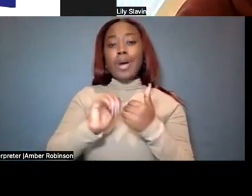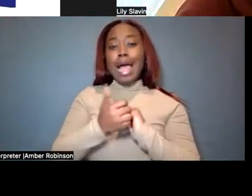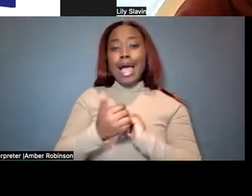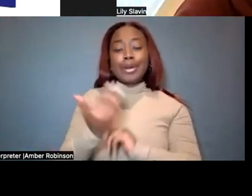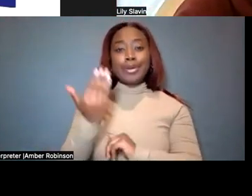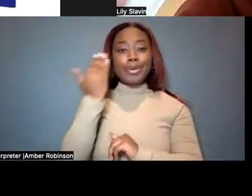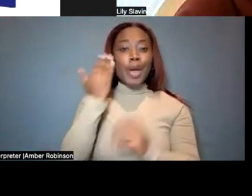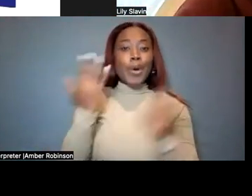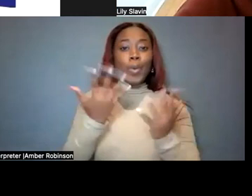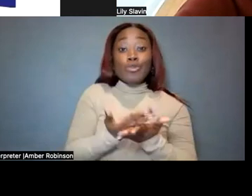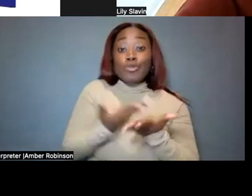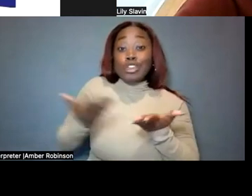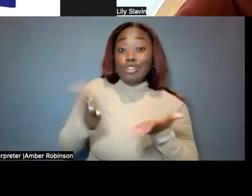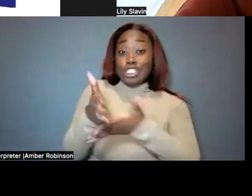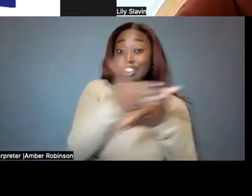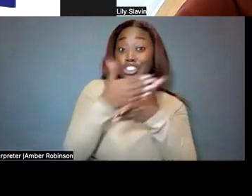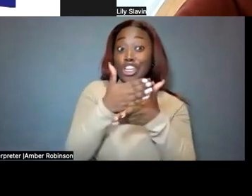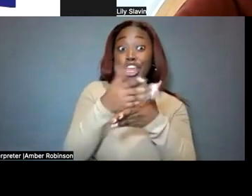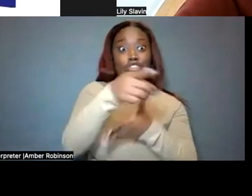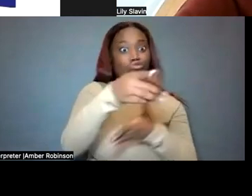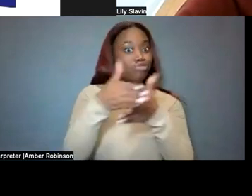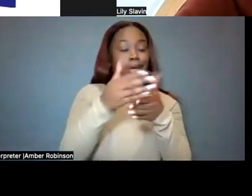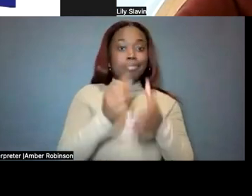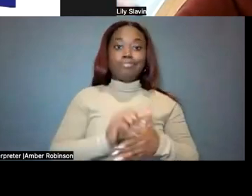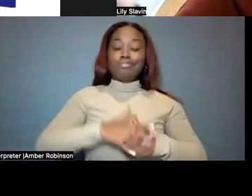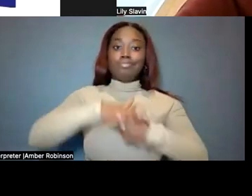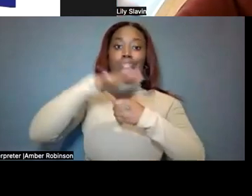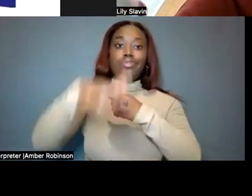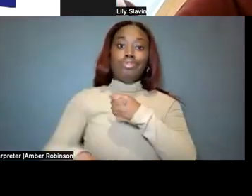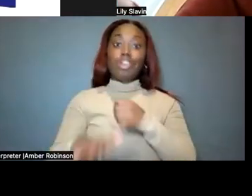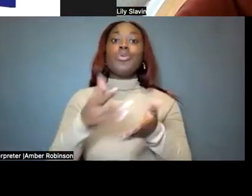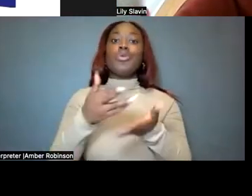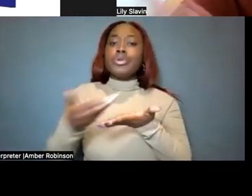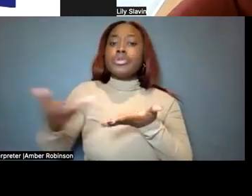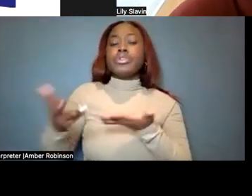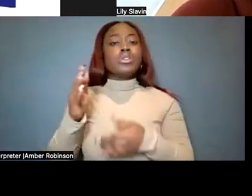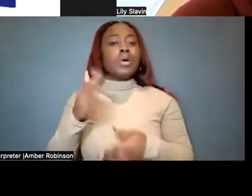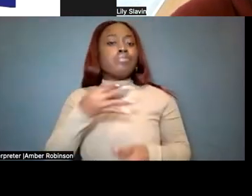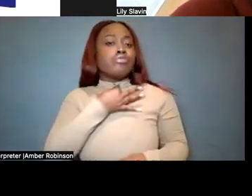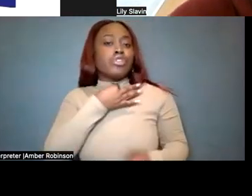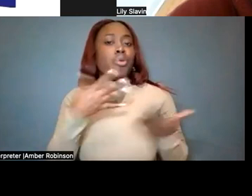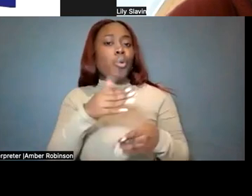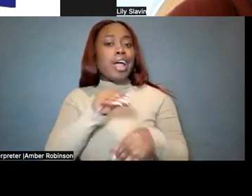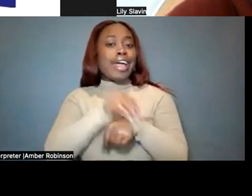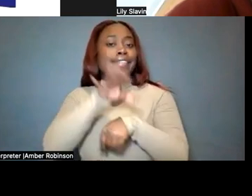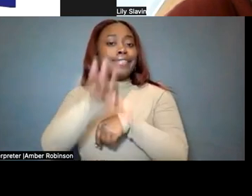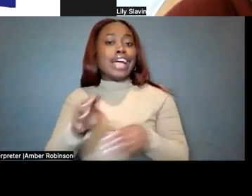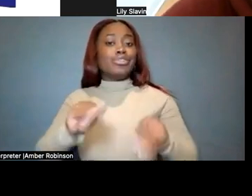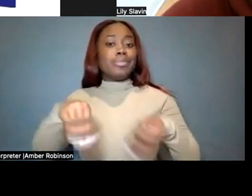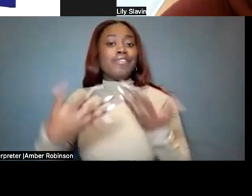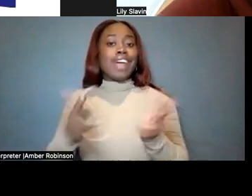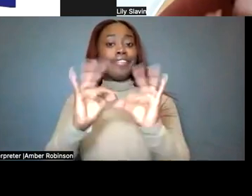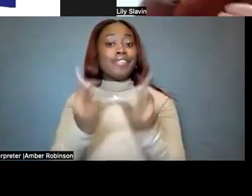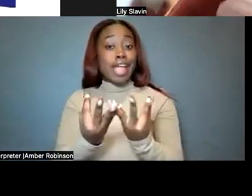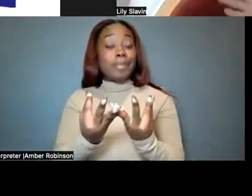to share? Because you shared so many great resources. So I'm curious, what advice do you give to families as a place to